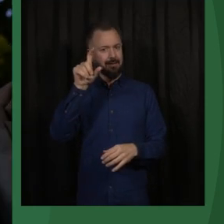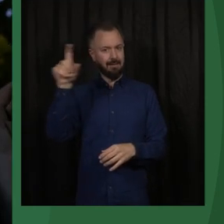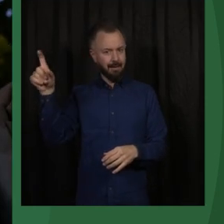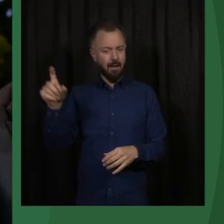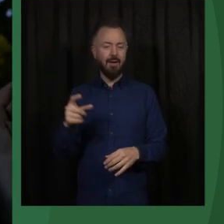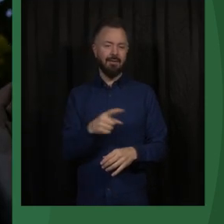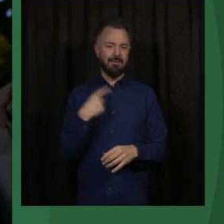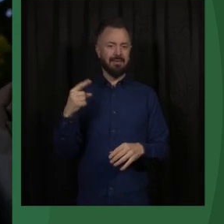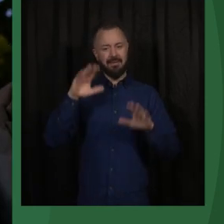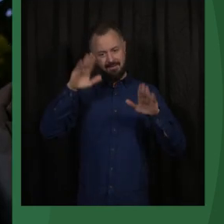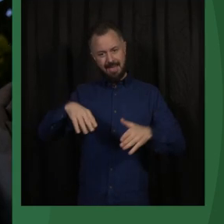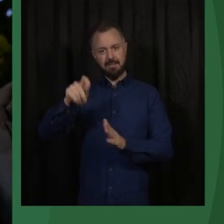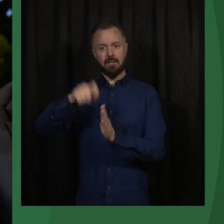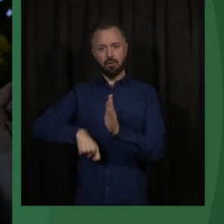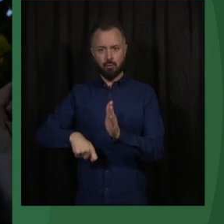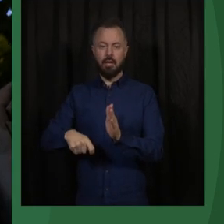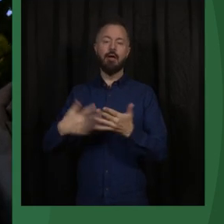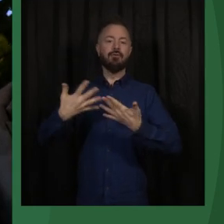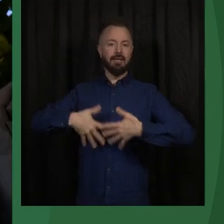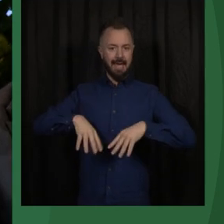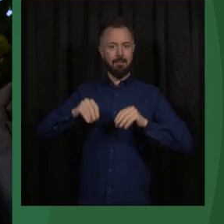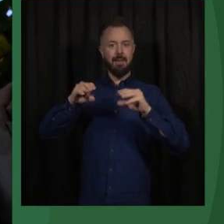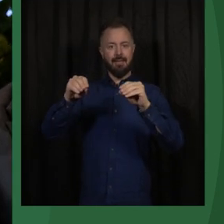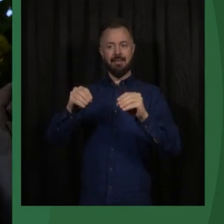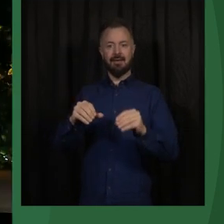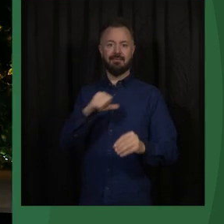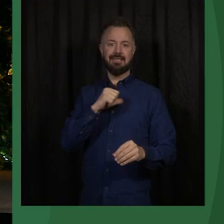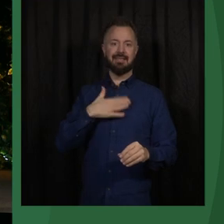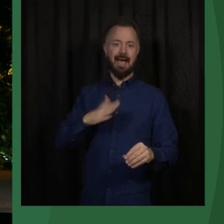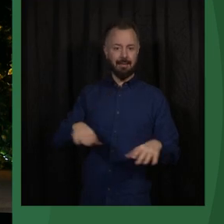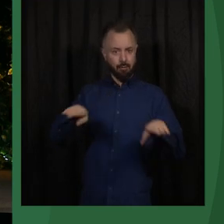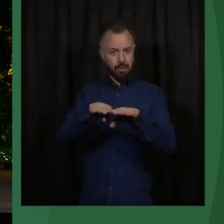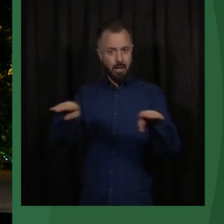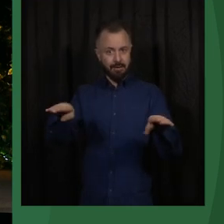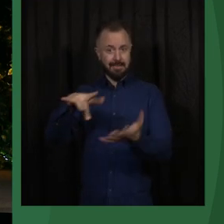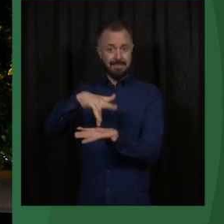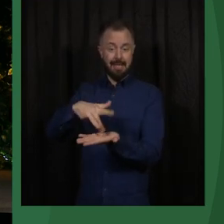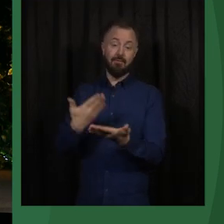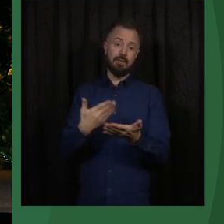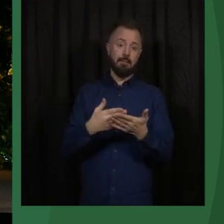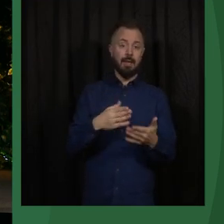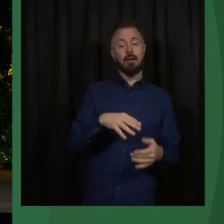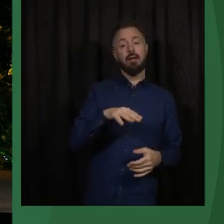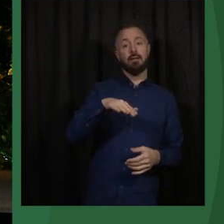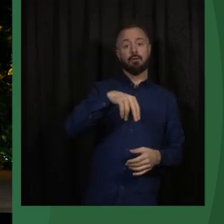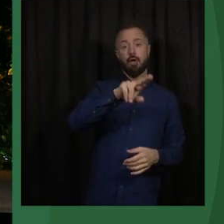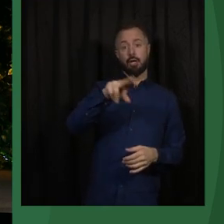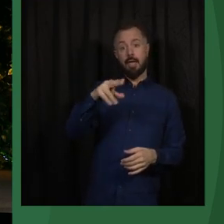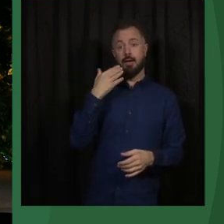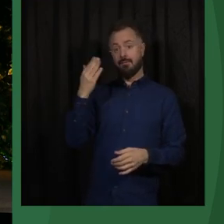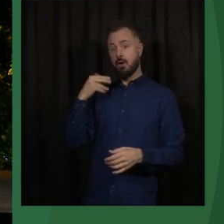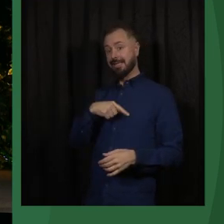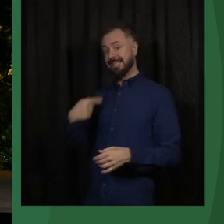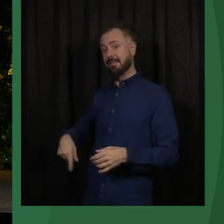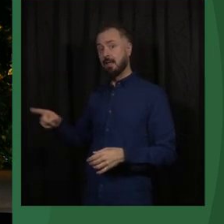we do know that sanctions tend to work better on democracies. Just look to Norway when China sanctioned us. It worked